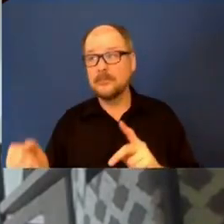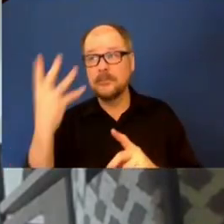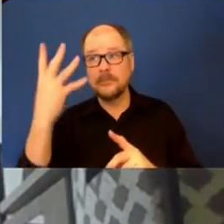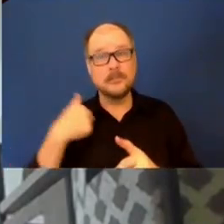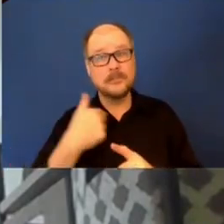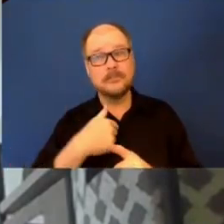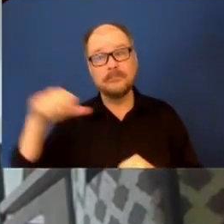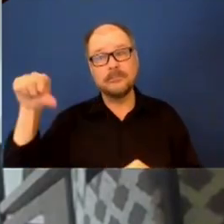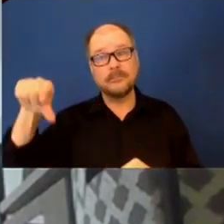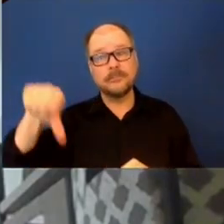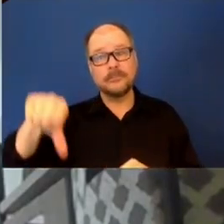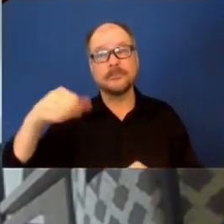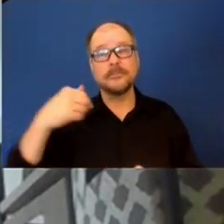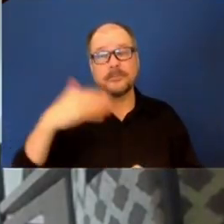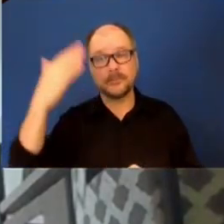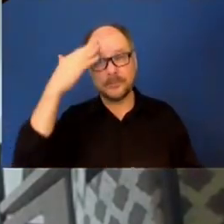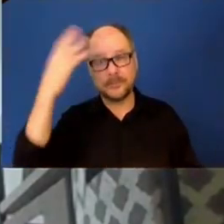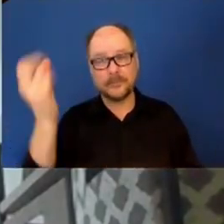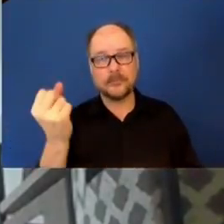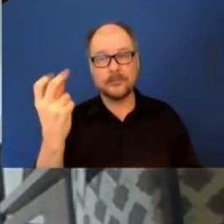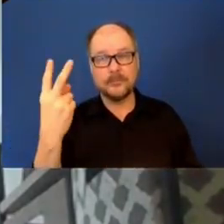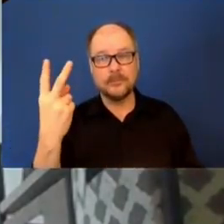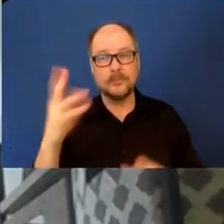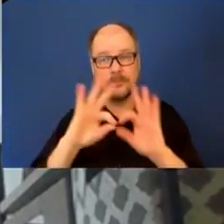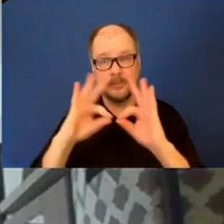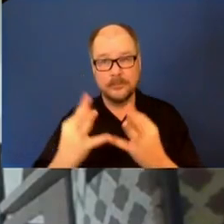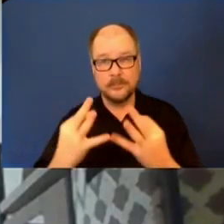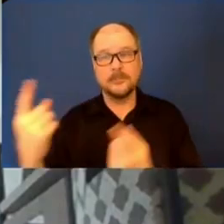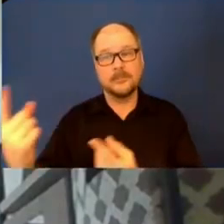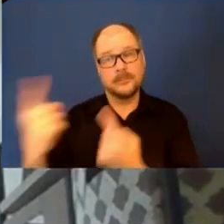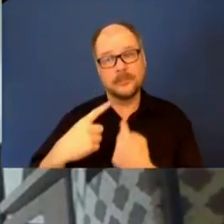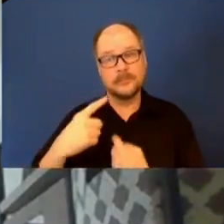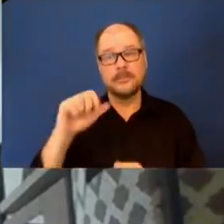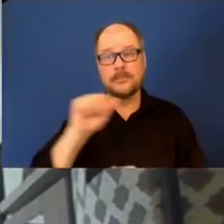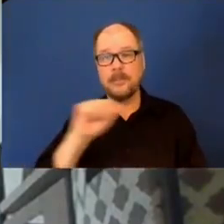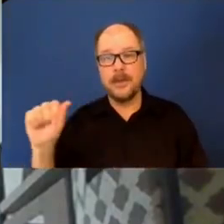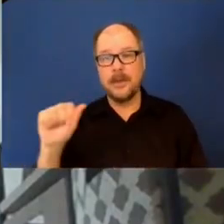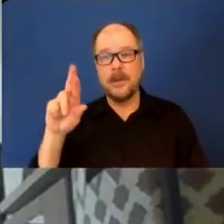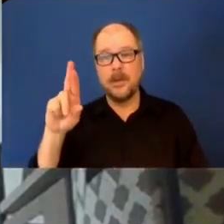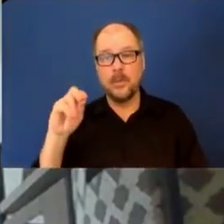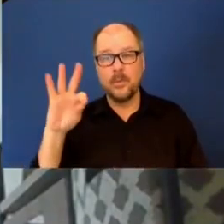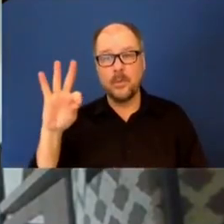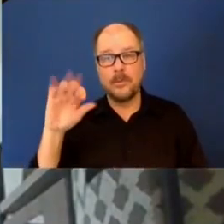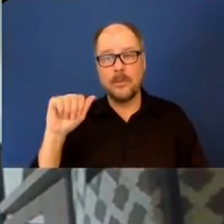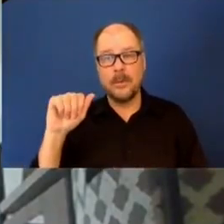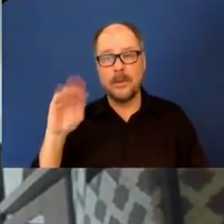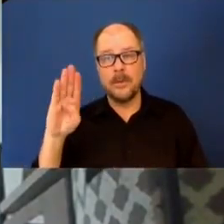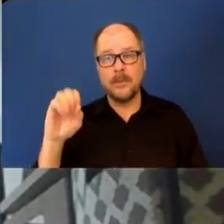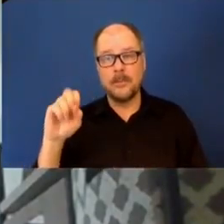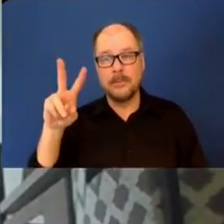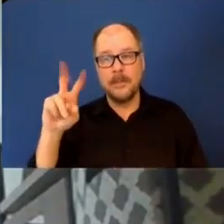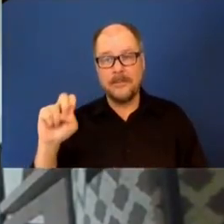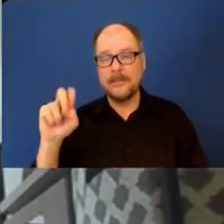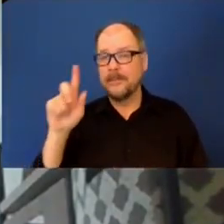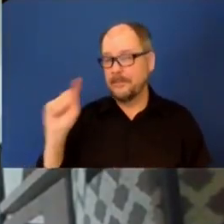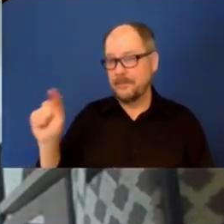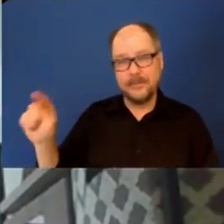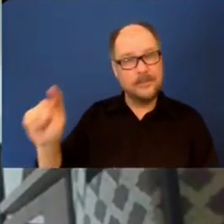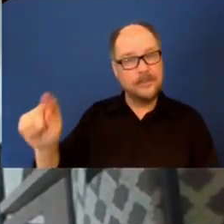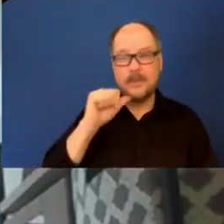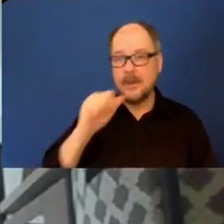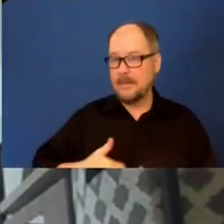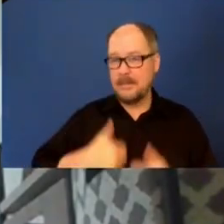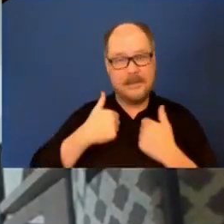know that at least 12 families came to Roof Above seeking a hotel room. We know for certain that they were not in that